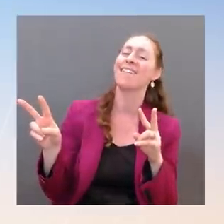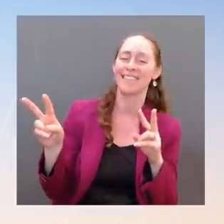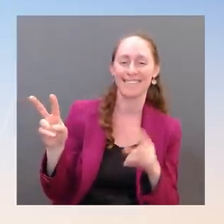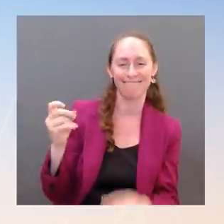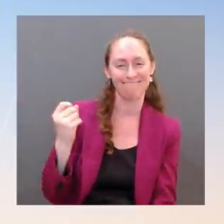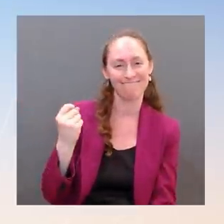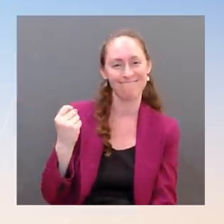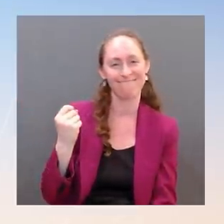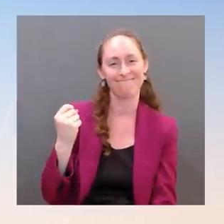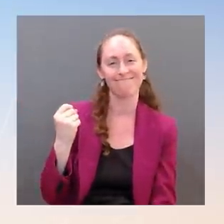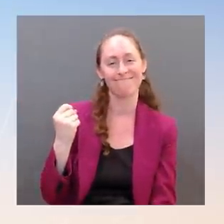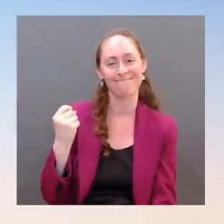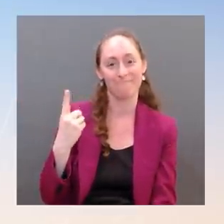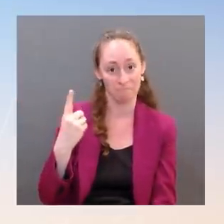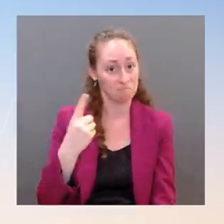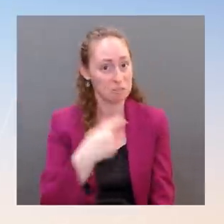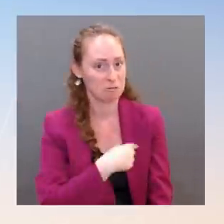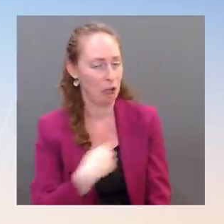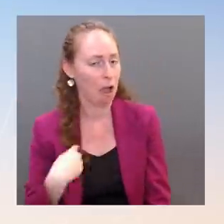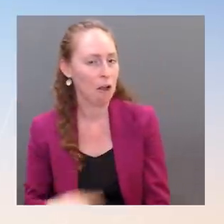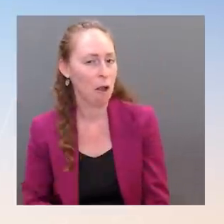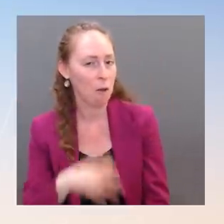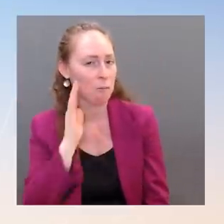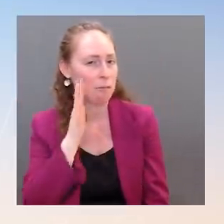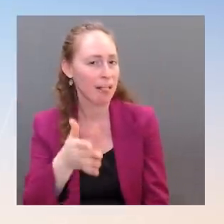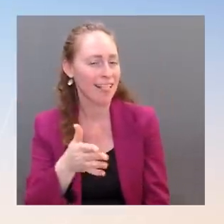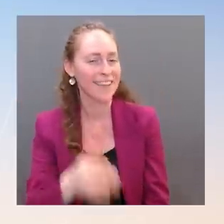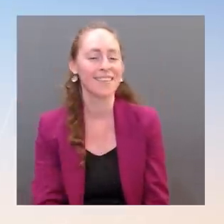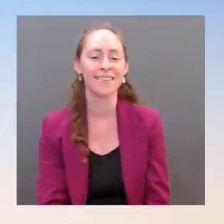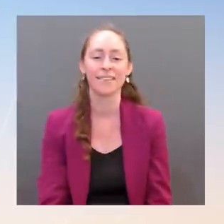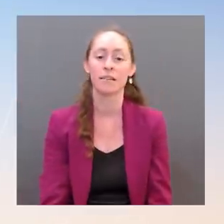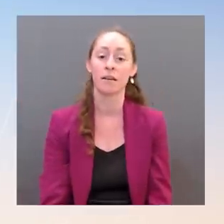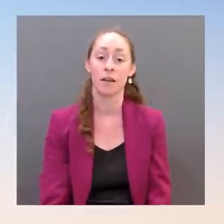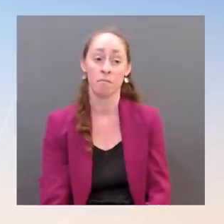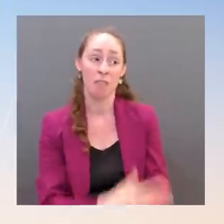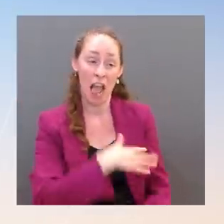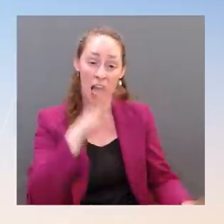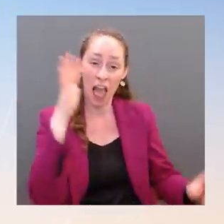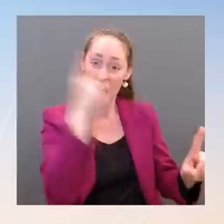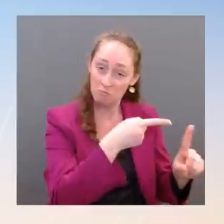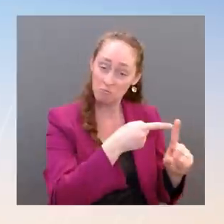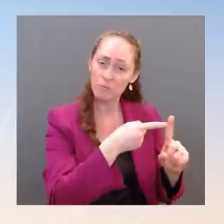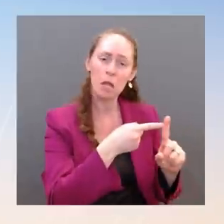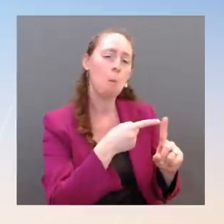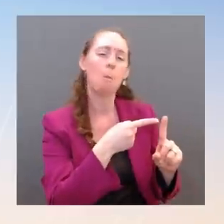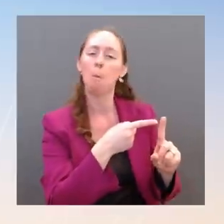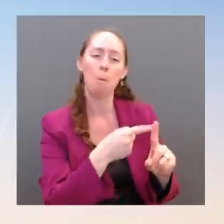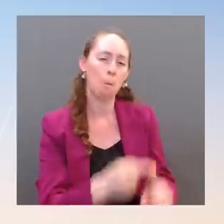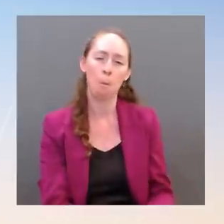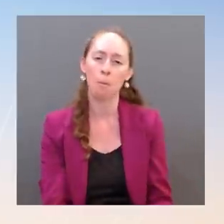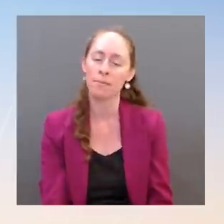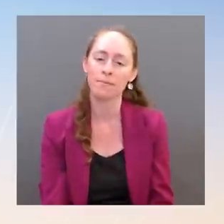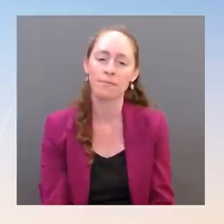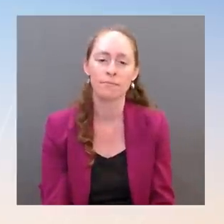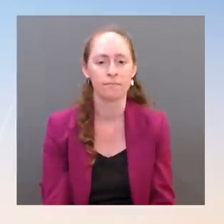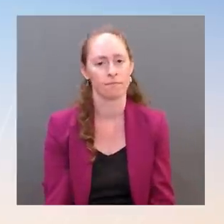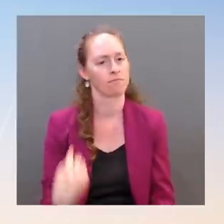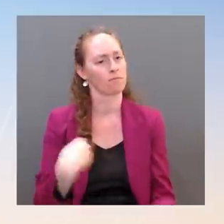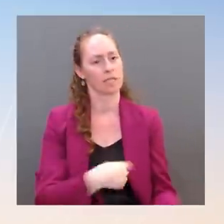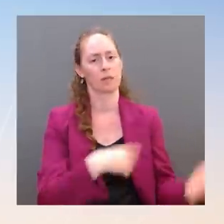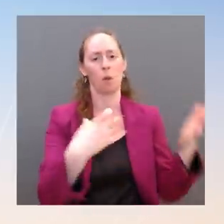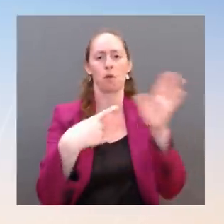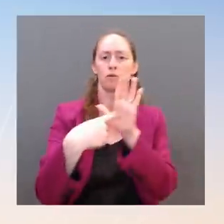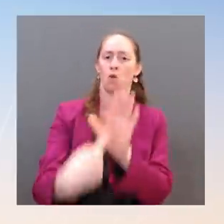at an audience the world over about what American leadership, working flanked by allies and like-minded partners